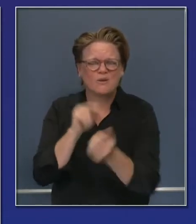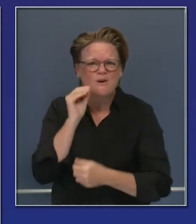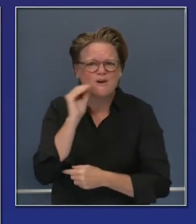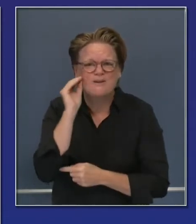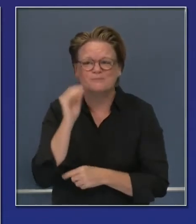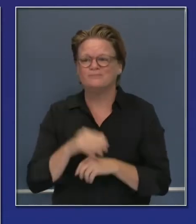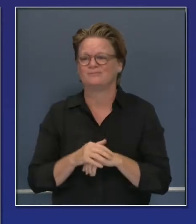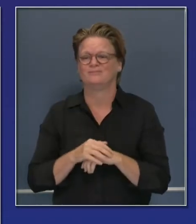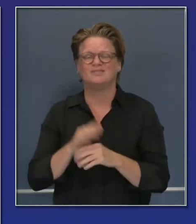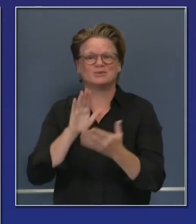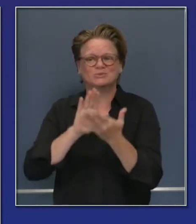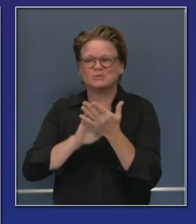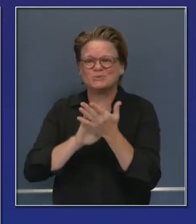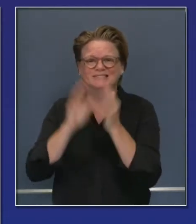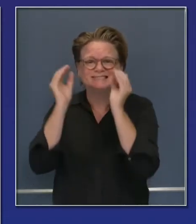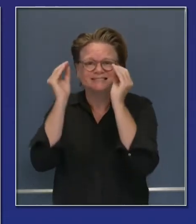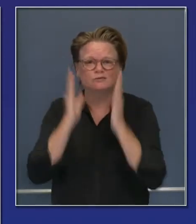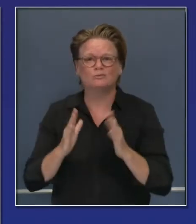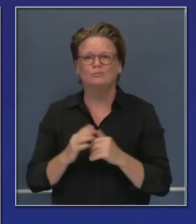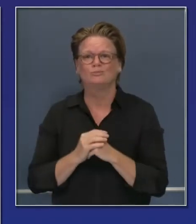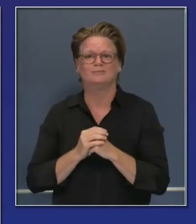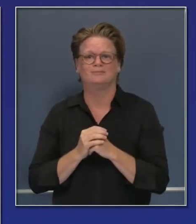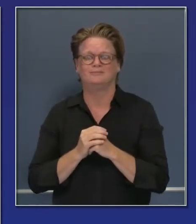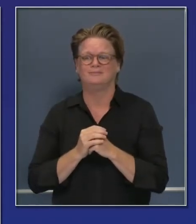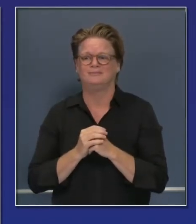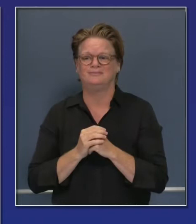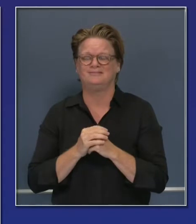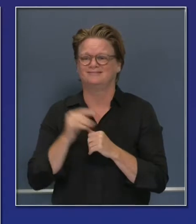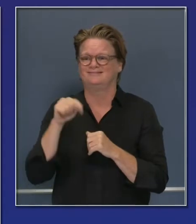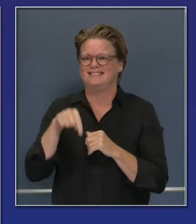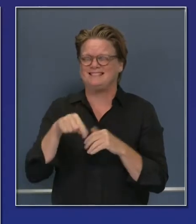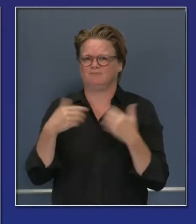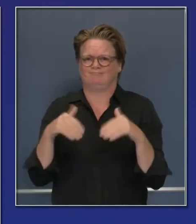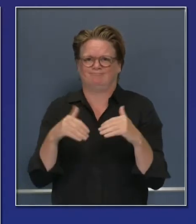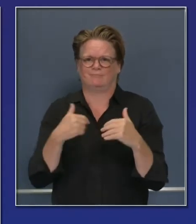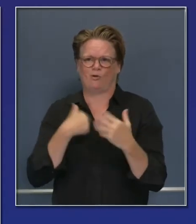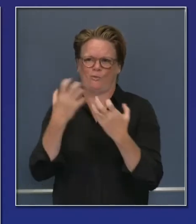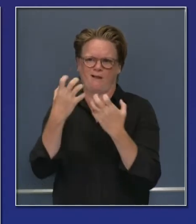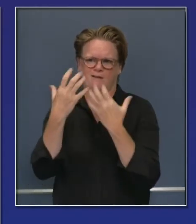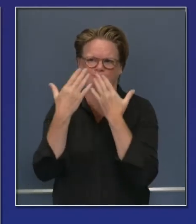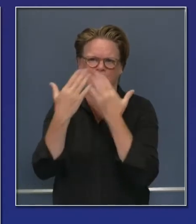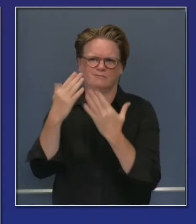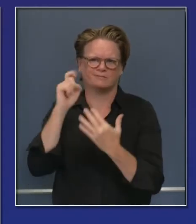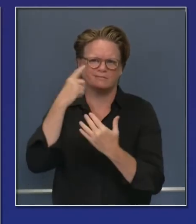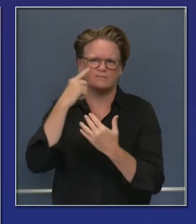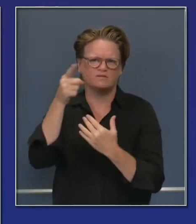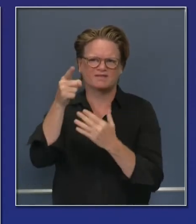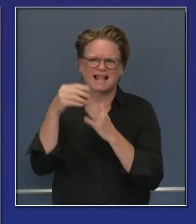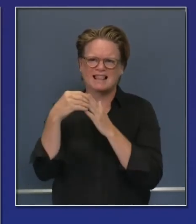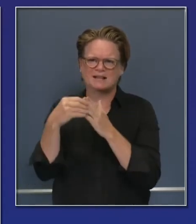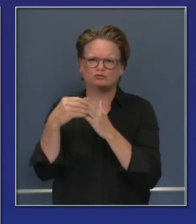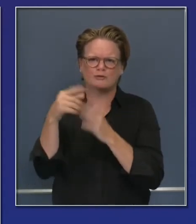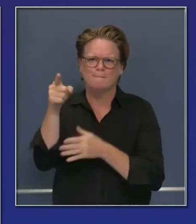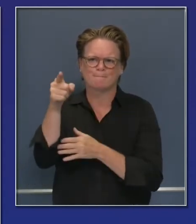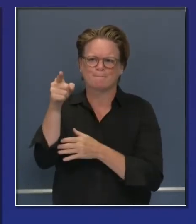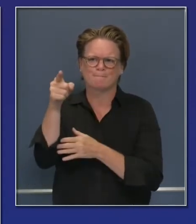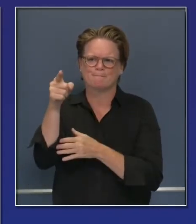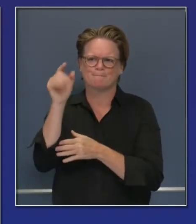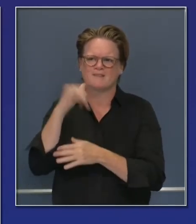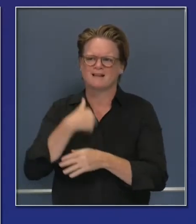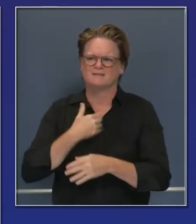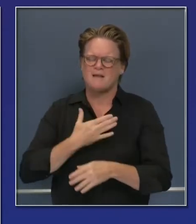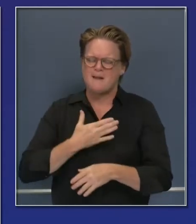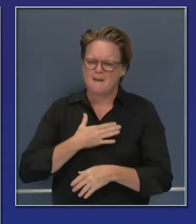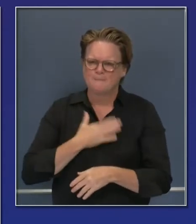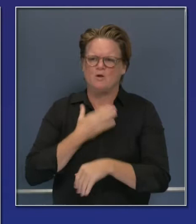are safe. This is so essential. And, again, I want to thank the governor for his leadership in making this happen. And certainly as a physician and a father